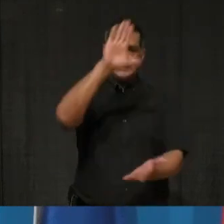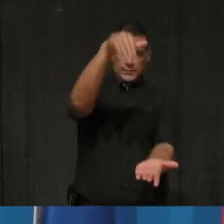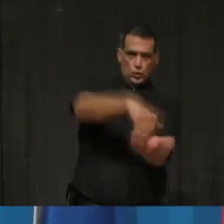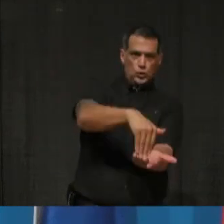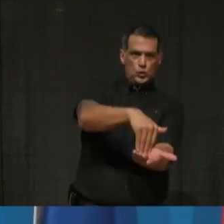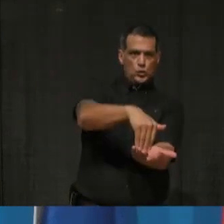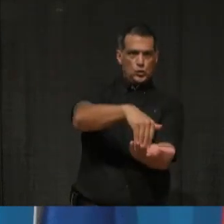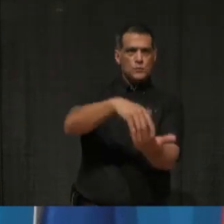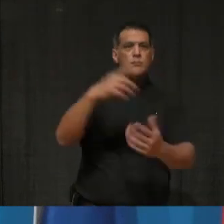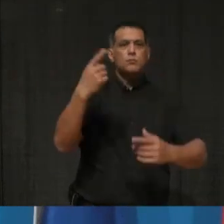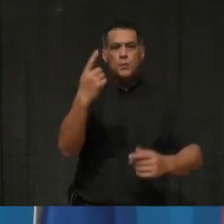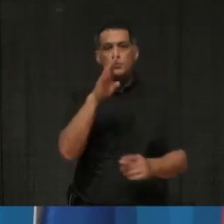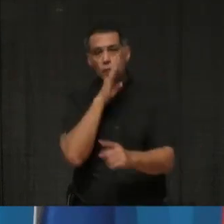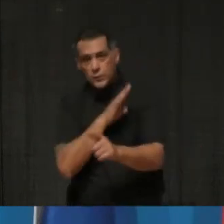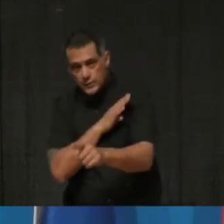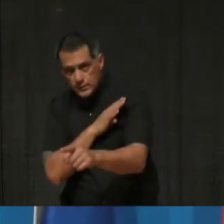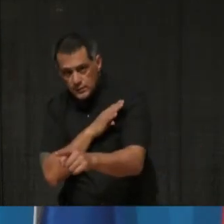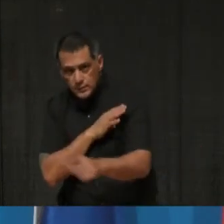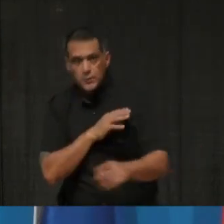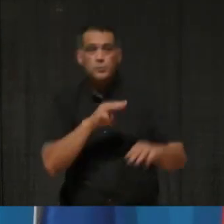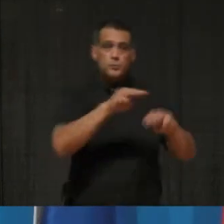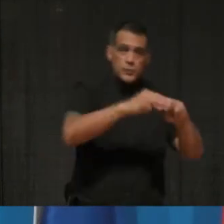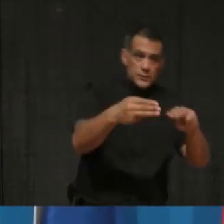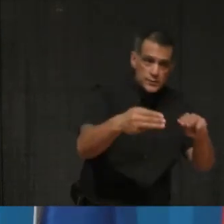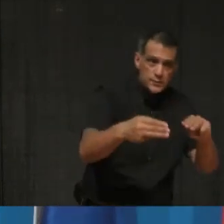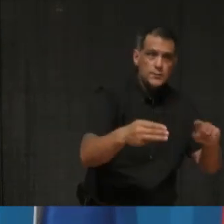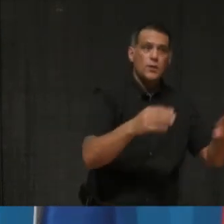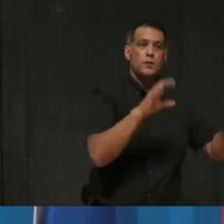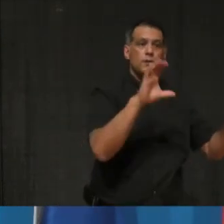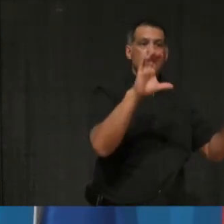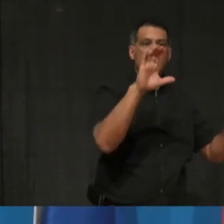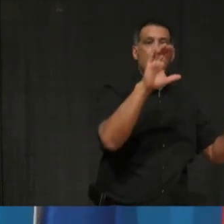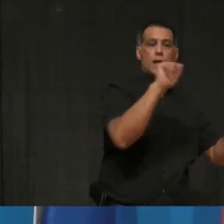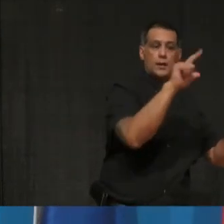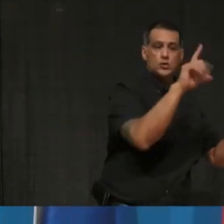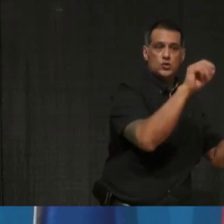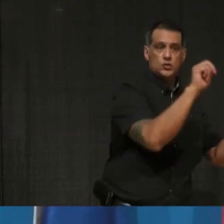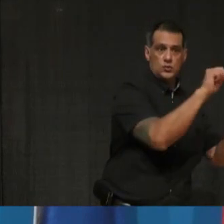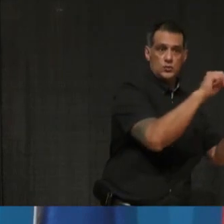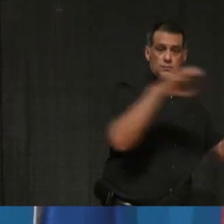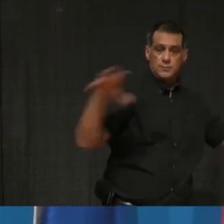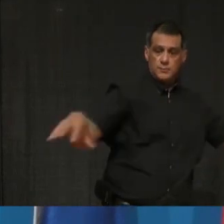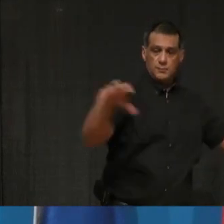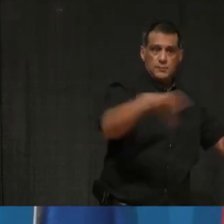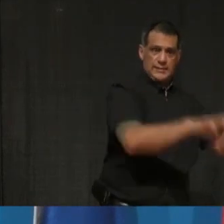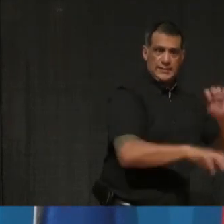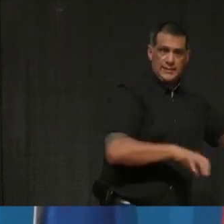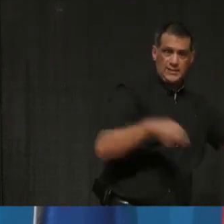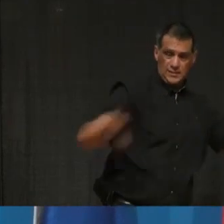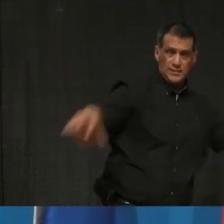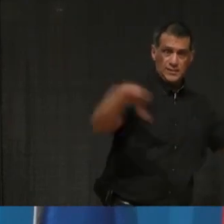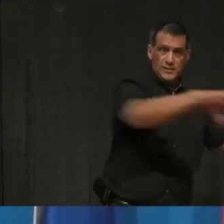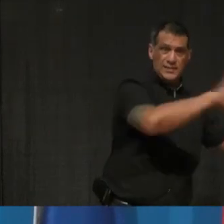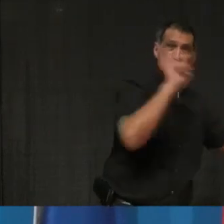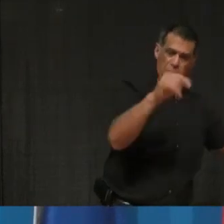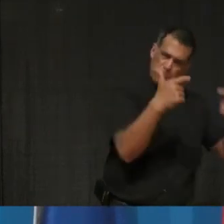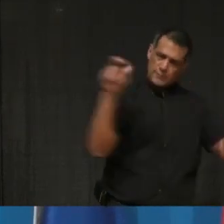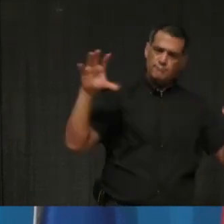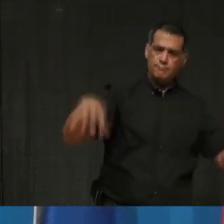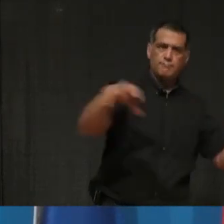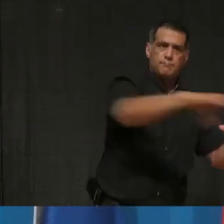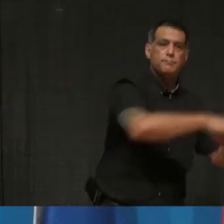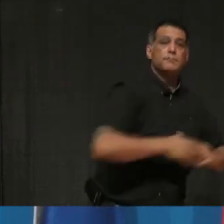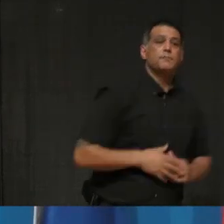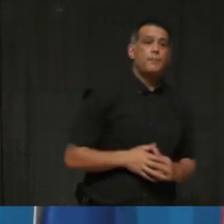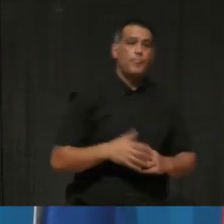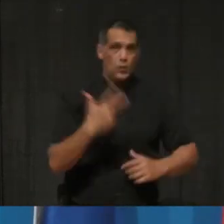Caledon. Uh, so, River Grove in Mississauga, Century Gardens in Brampton, and Caledon East Community Centre in, uh, Caledon. Um, but those will